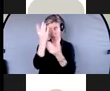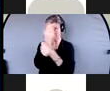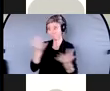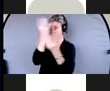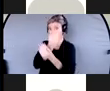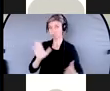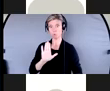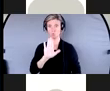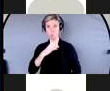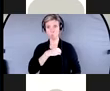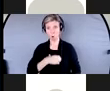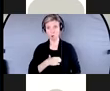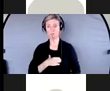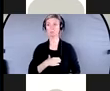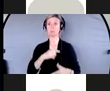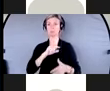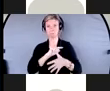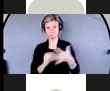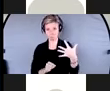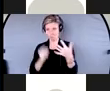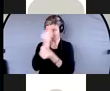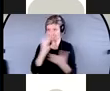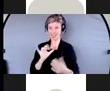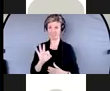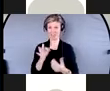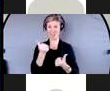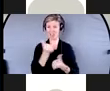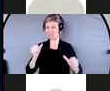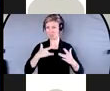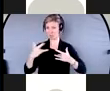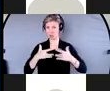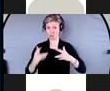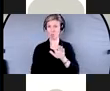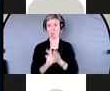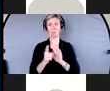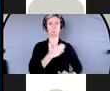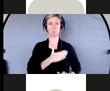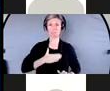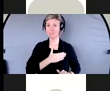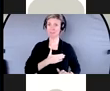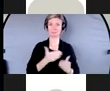raise them and have your voices heard. And with this, I'll turn it back over to Chris.